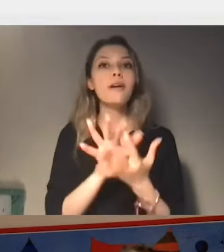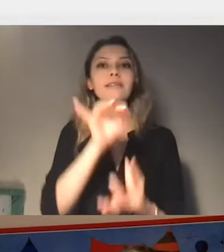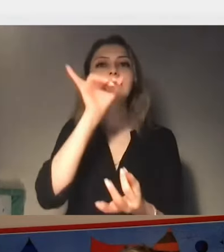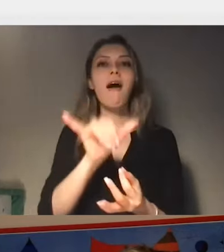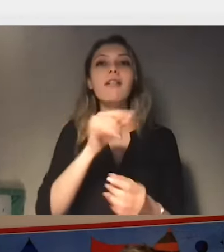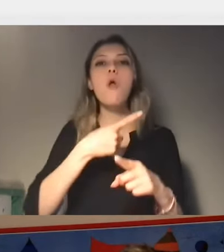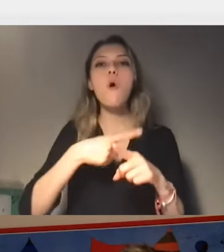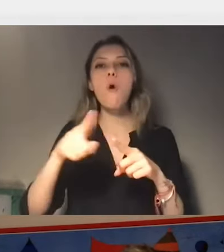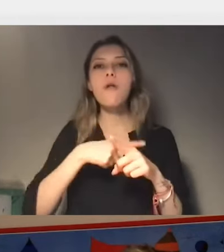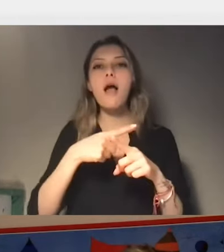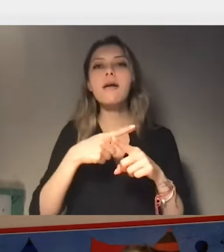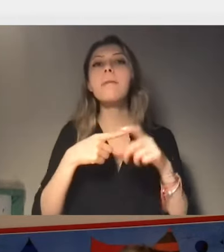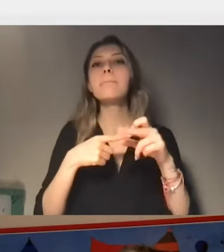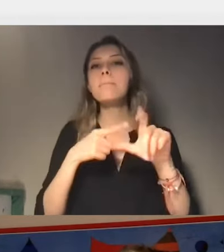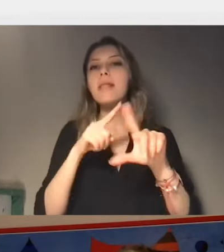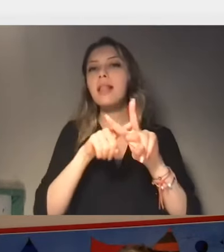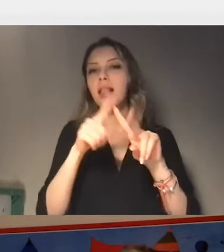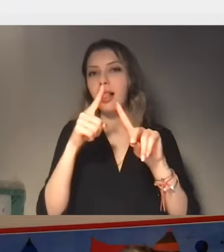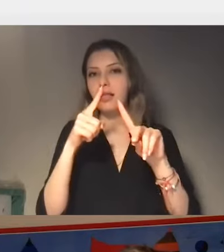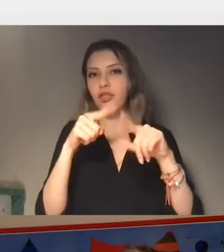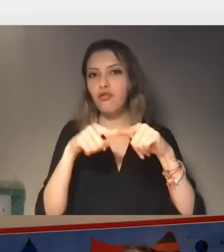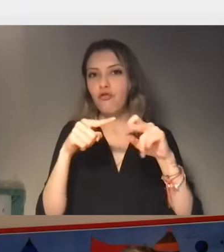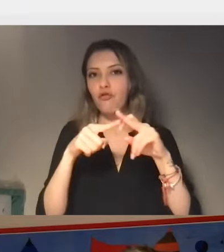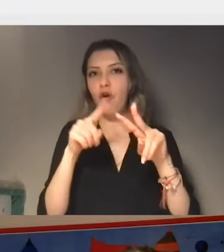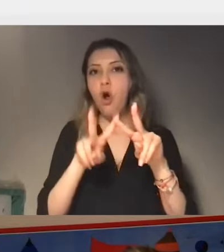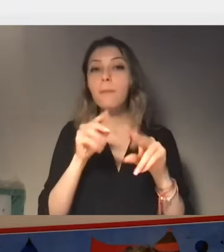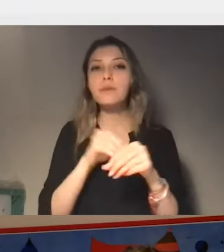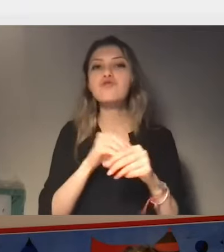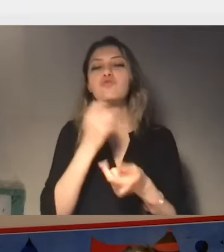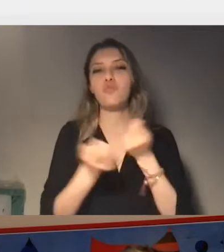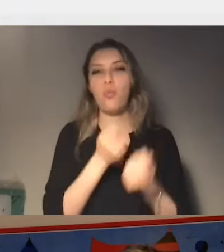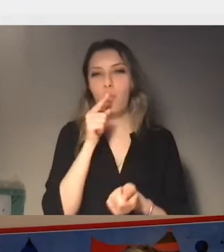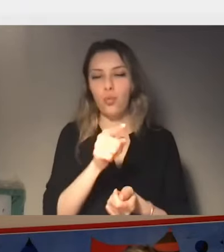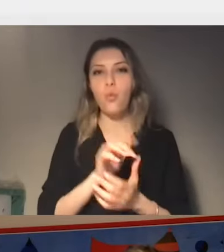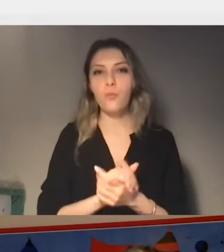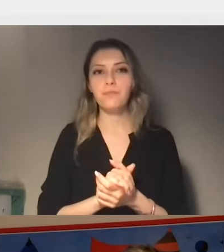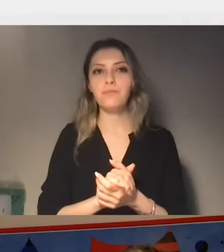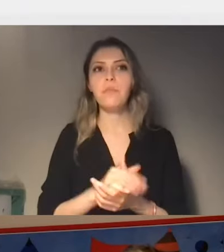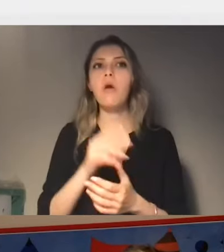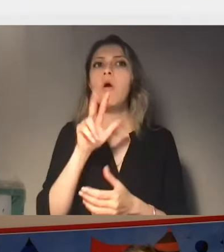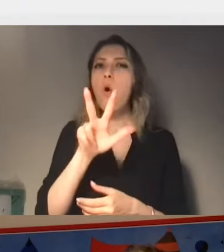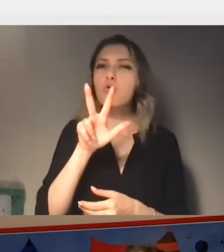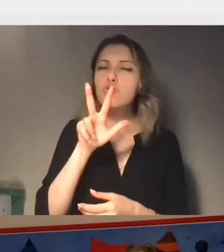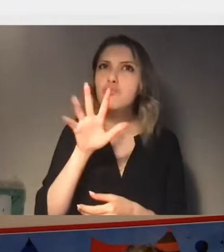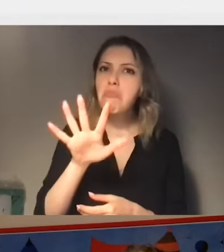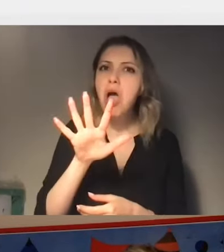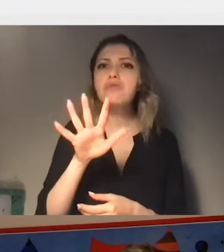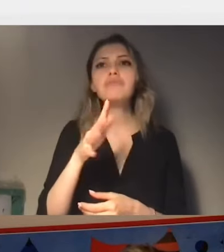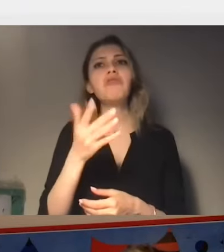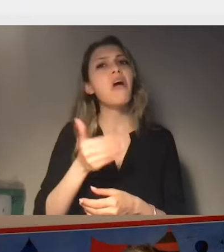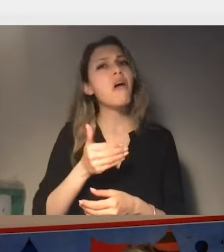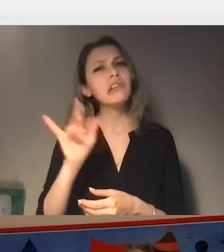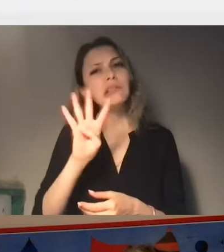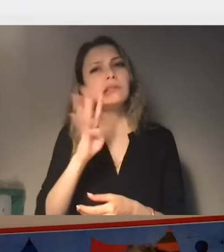has around 35-40 years of experience and knowledge and